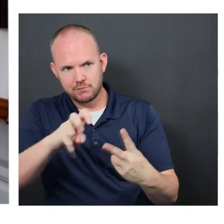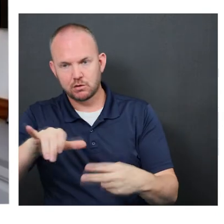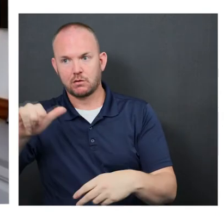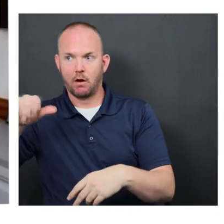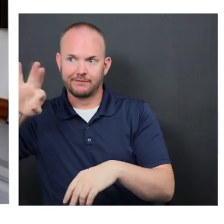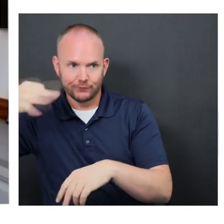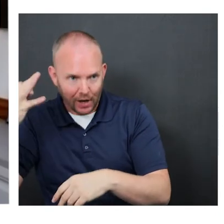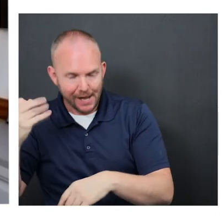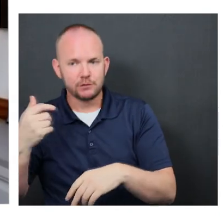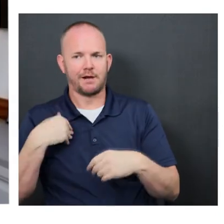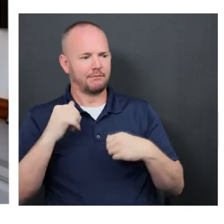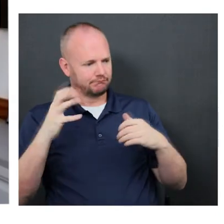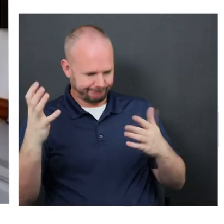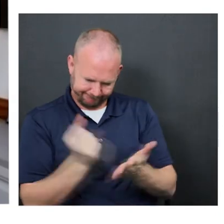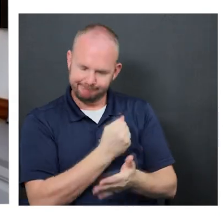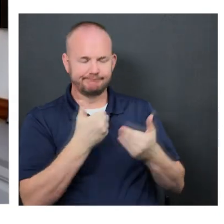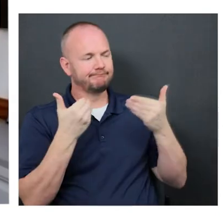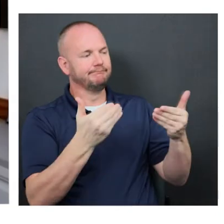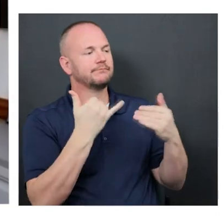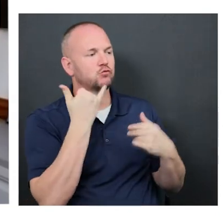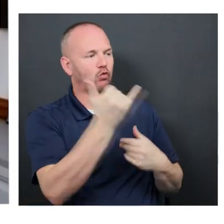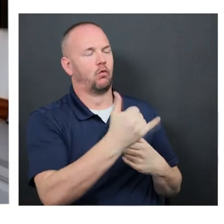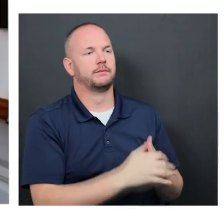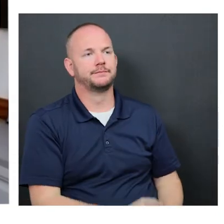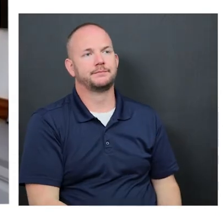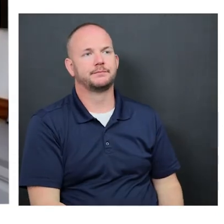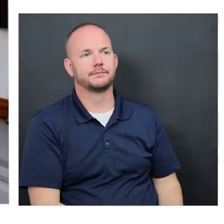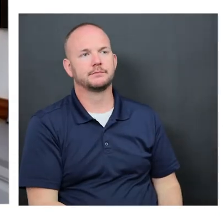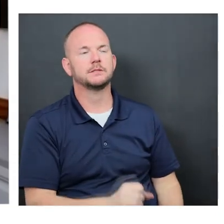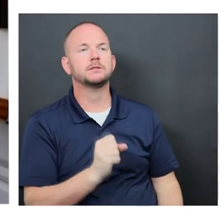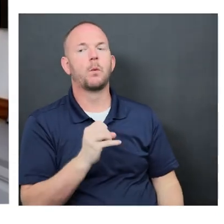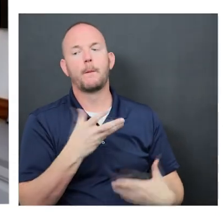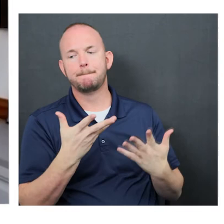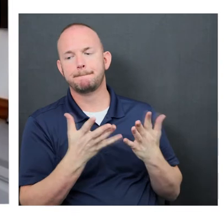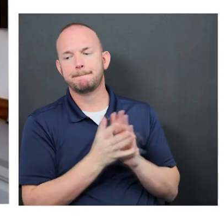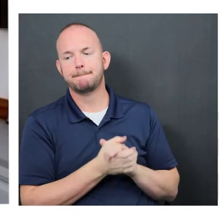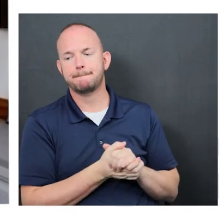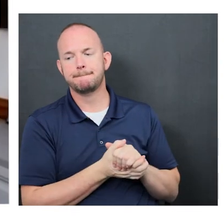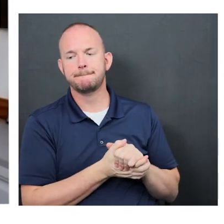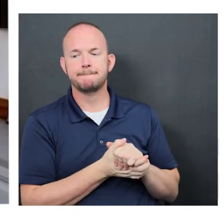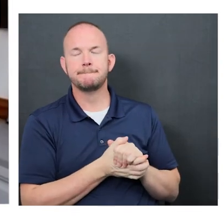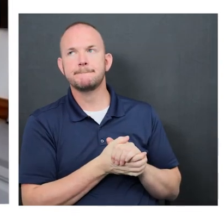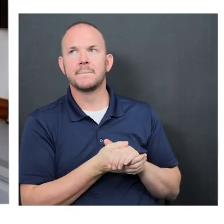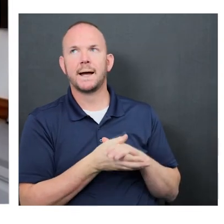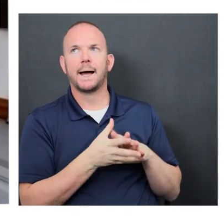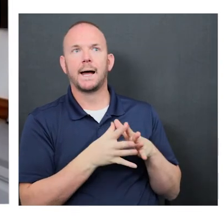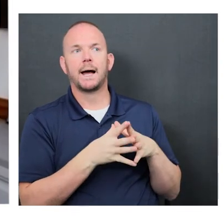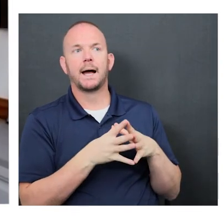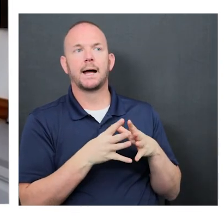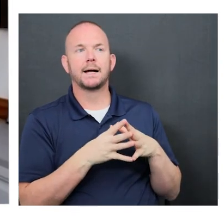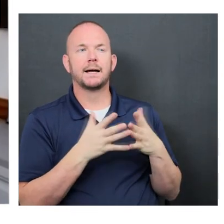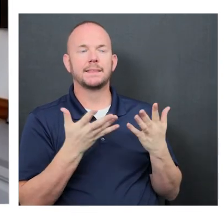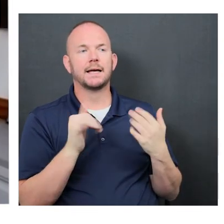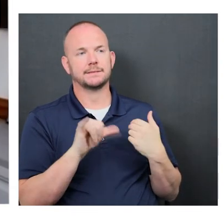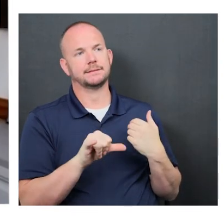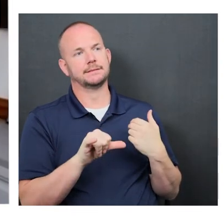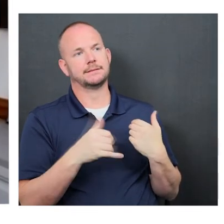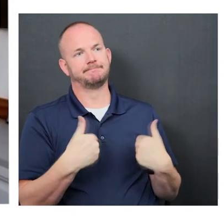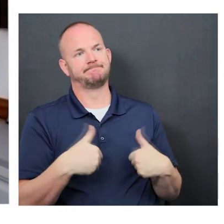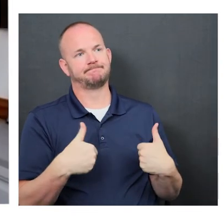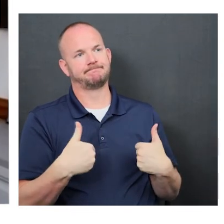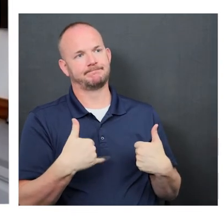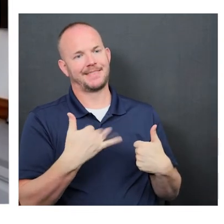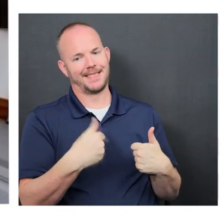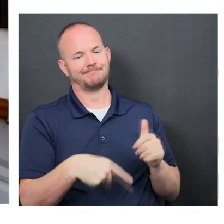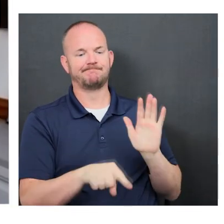a Spanish call, come in, take it, you know? So, um, that's the, the